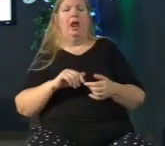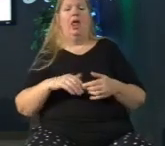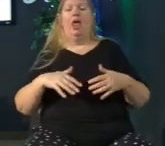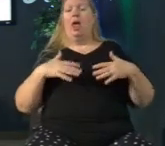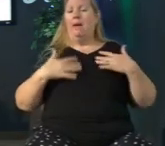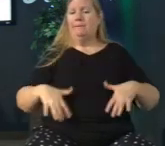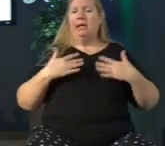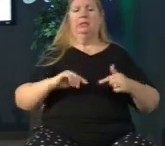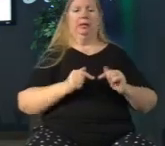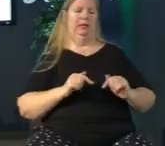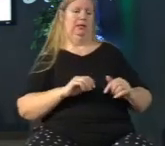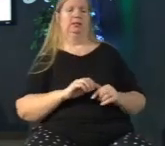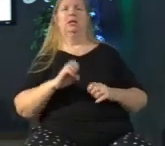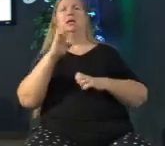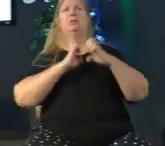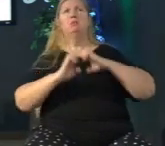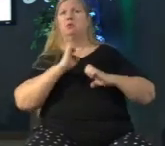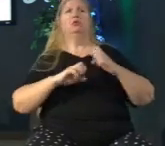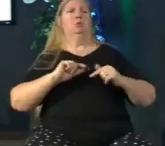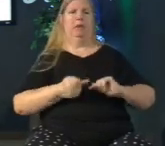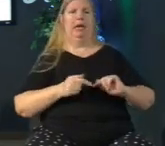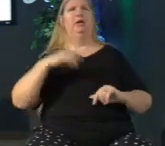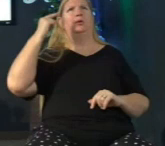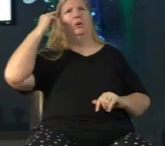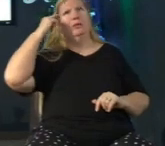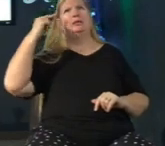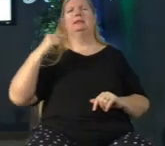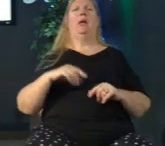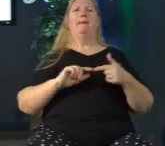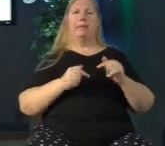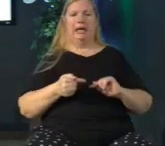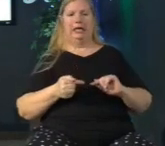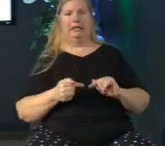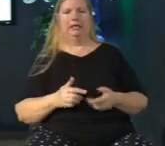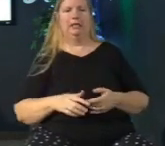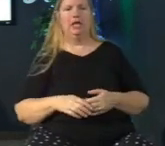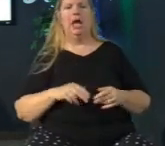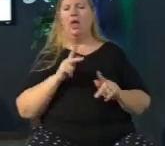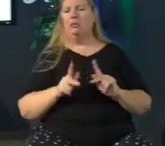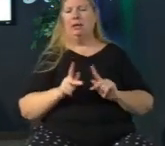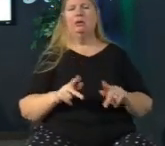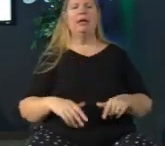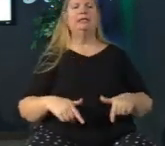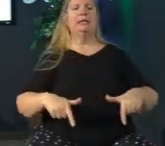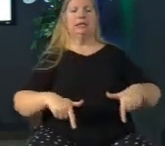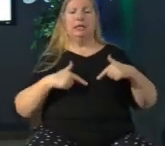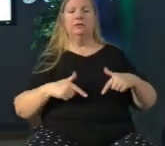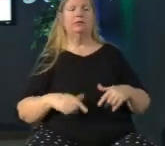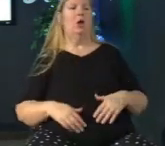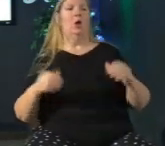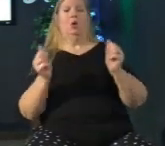emotional pain mental pain whatever kind of pain it is those people who go through life daily